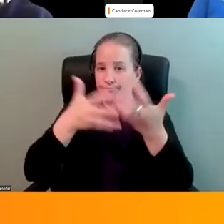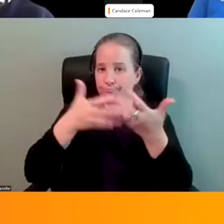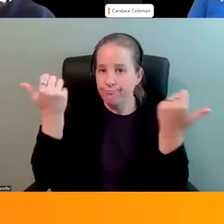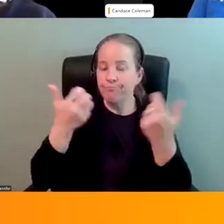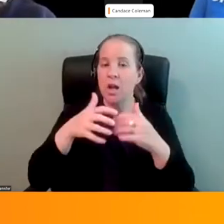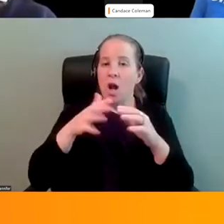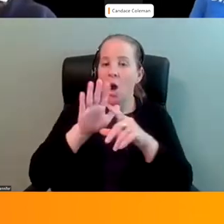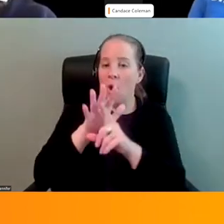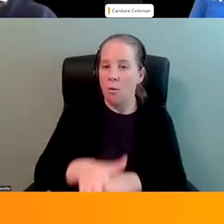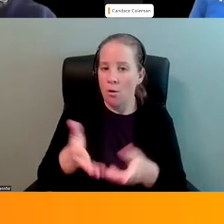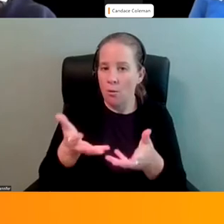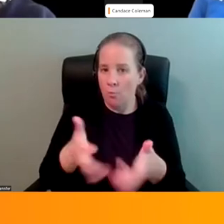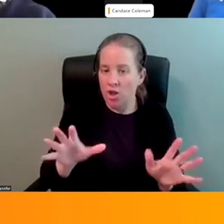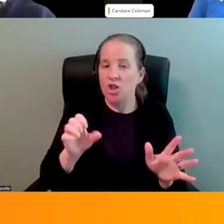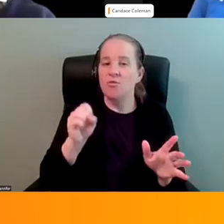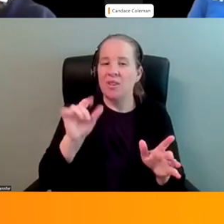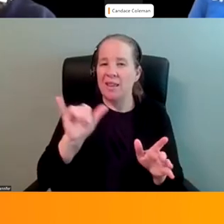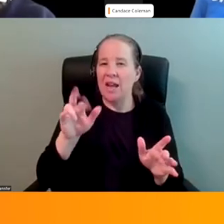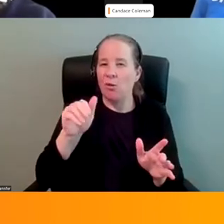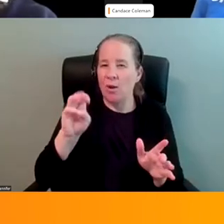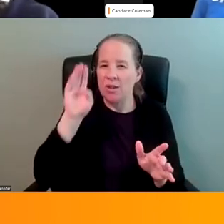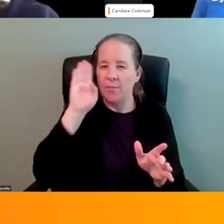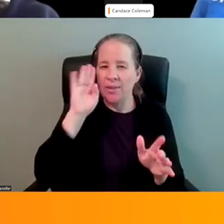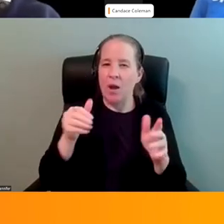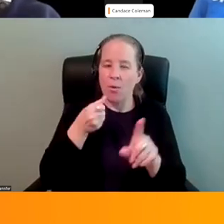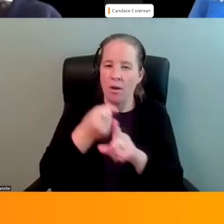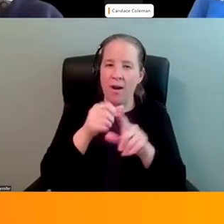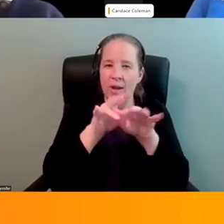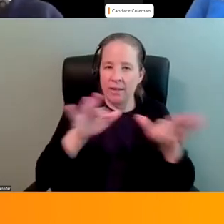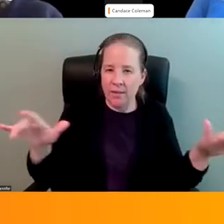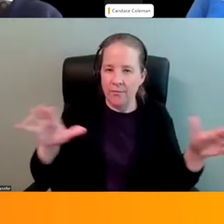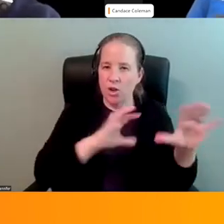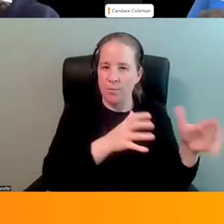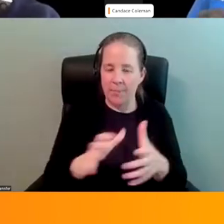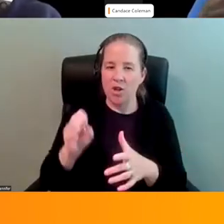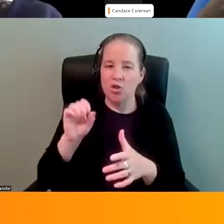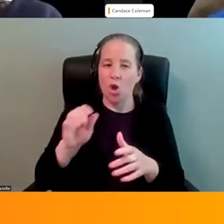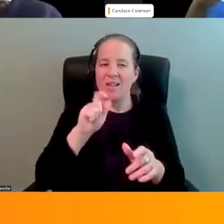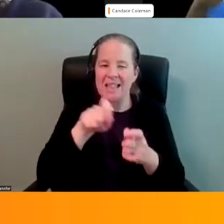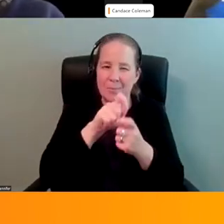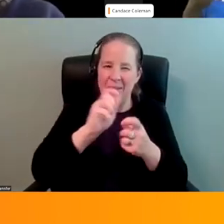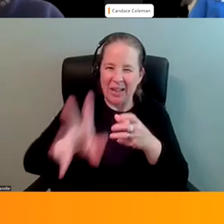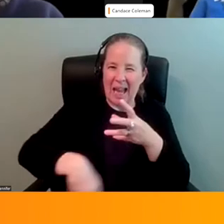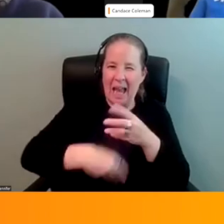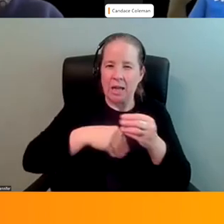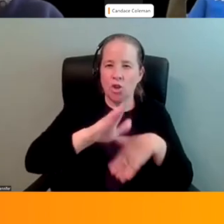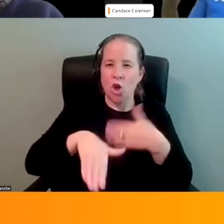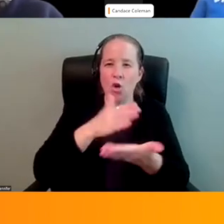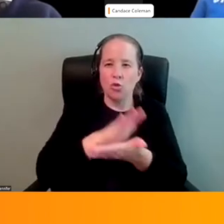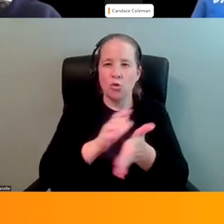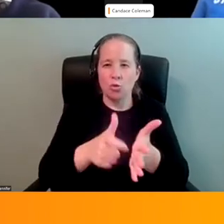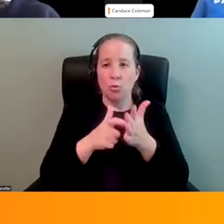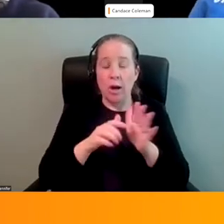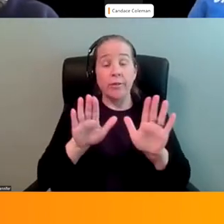that affect diverse populations. So this is specifically put in now that all schools have to do that. Now,